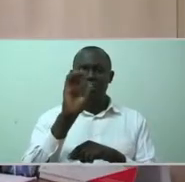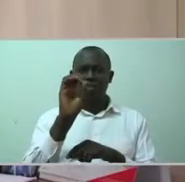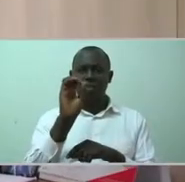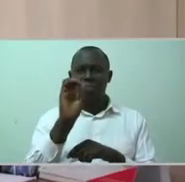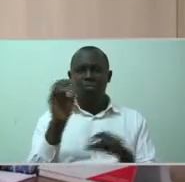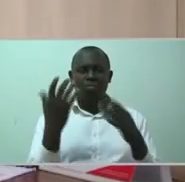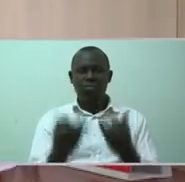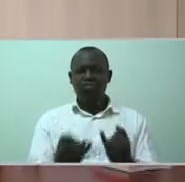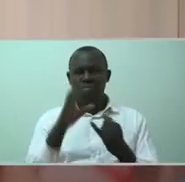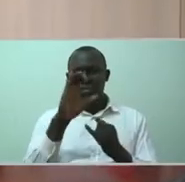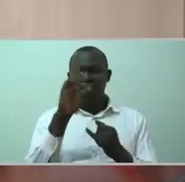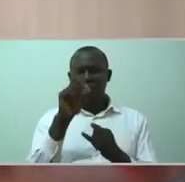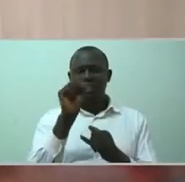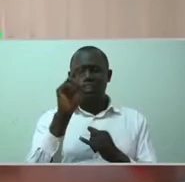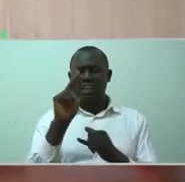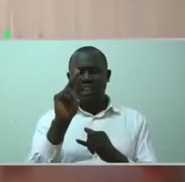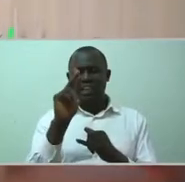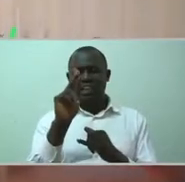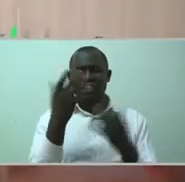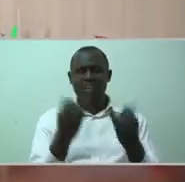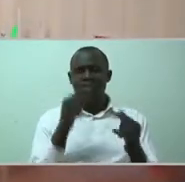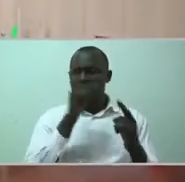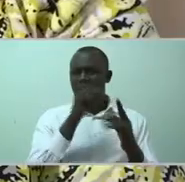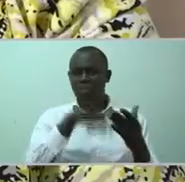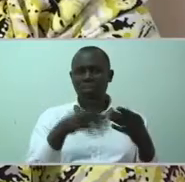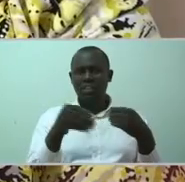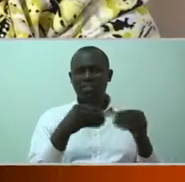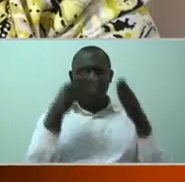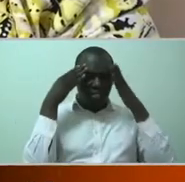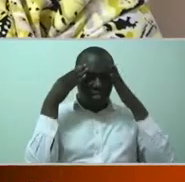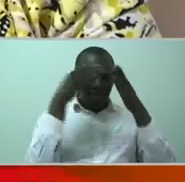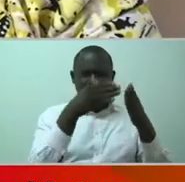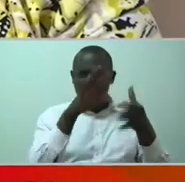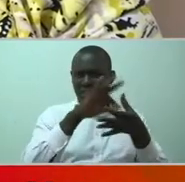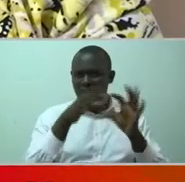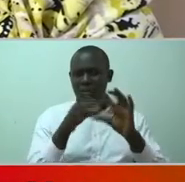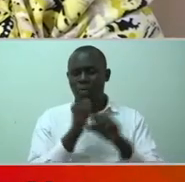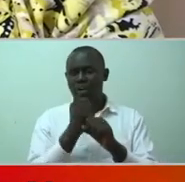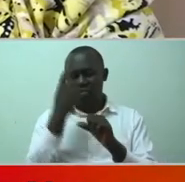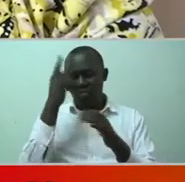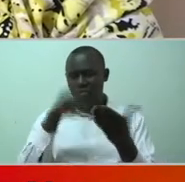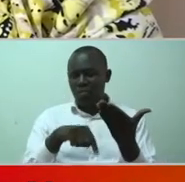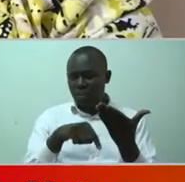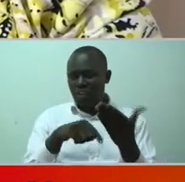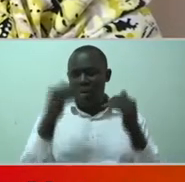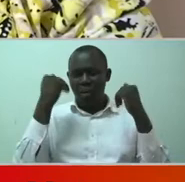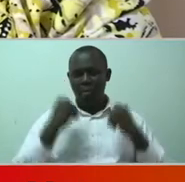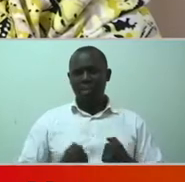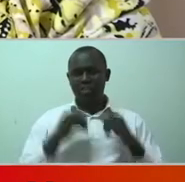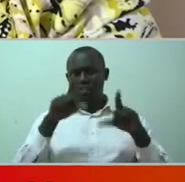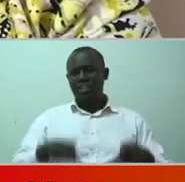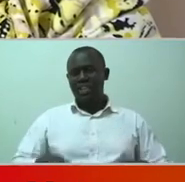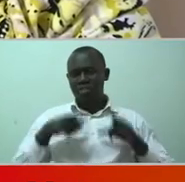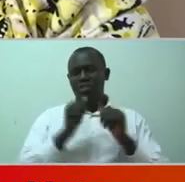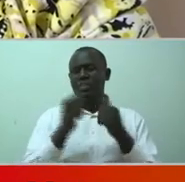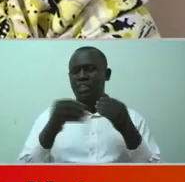Cheshire Disability Services Kenya is a disability focused organisation working for persons living with a